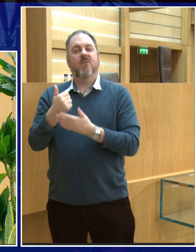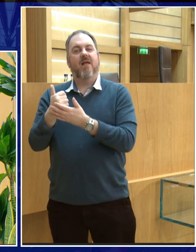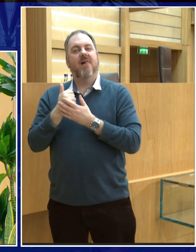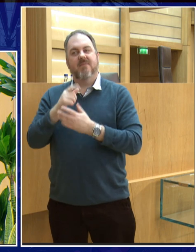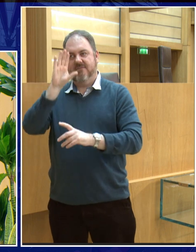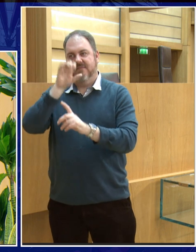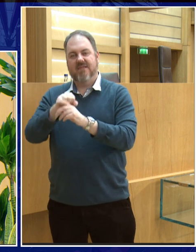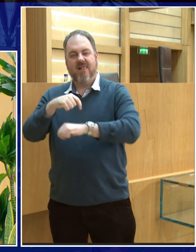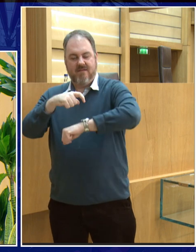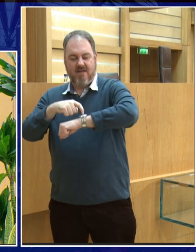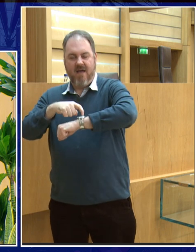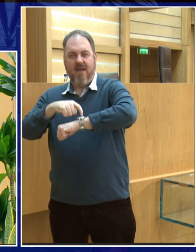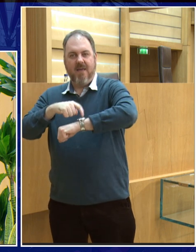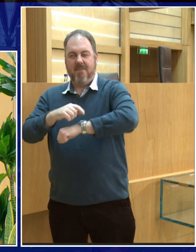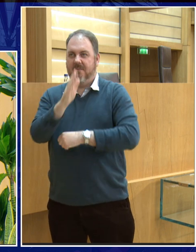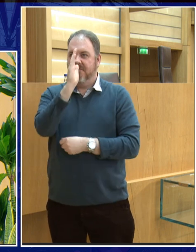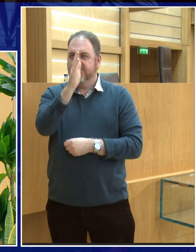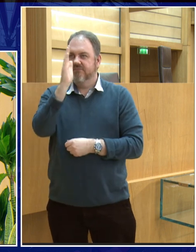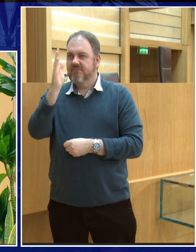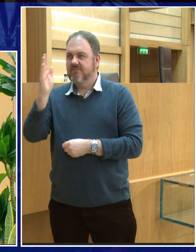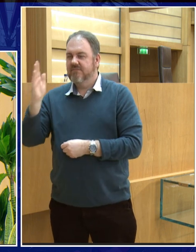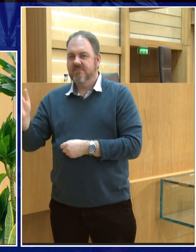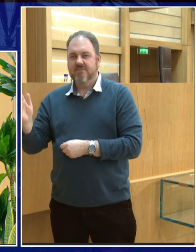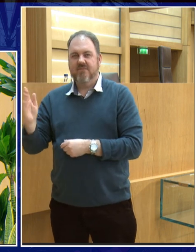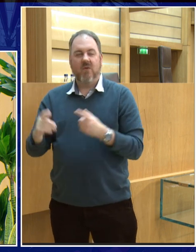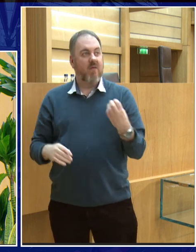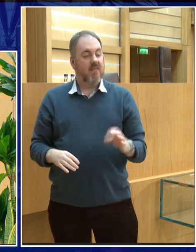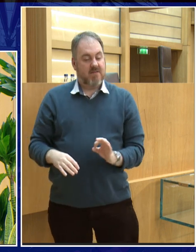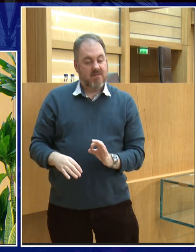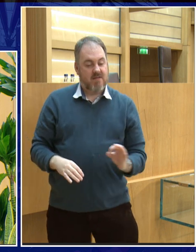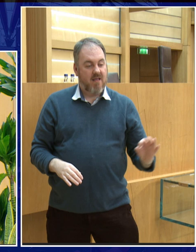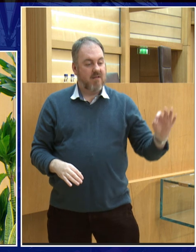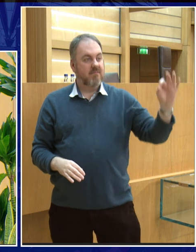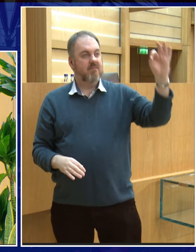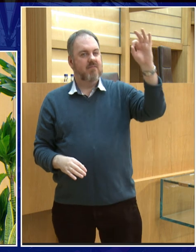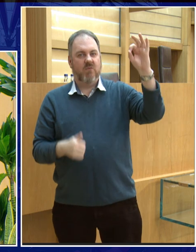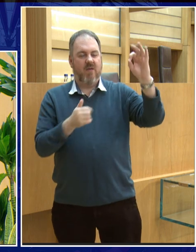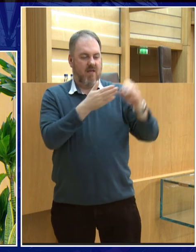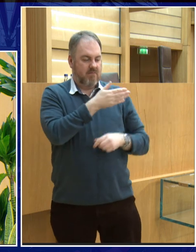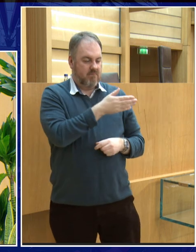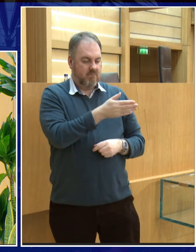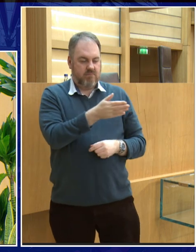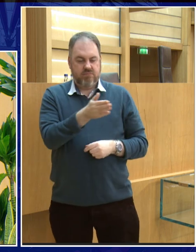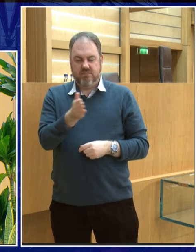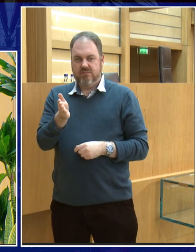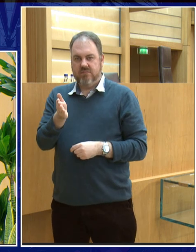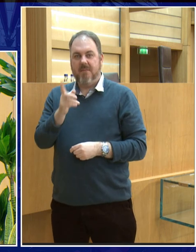watches, funnily enough, but they needed to keep track of time, and you can have the sun, but the sun, you can map the sun over a period of a year.